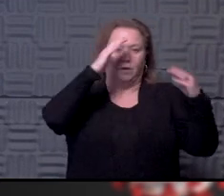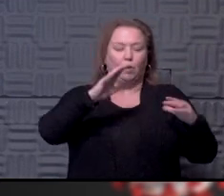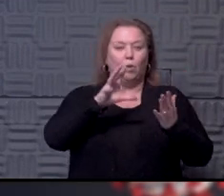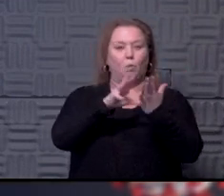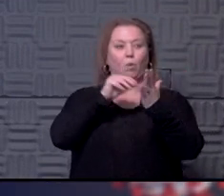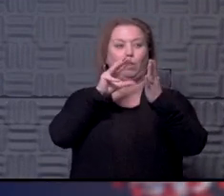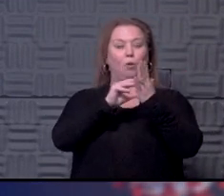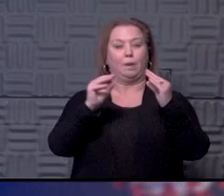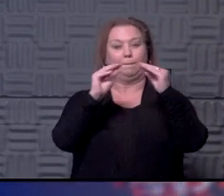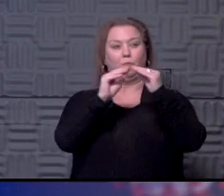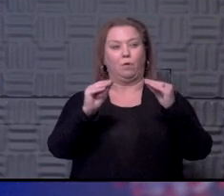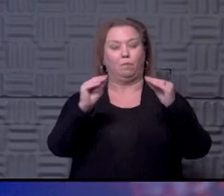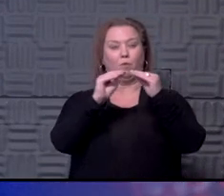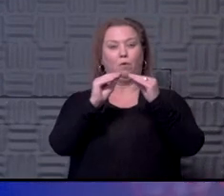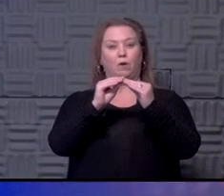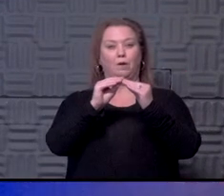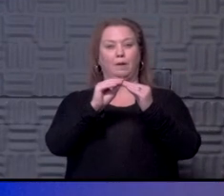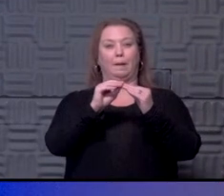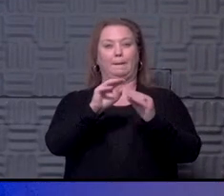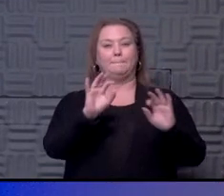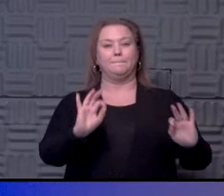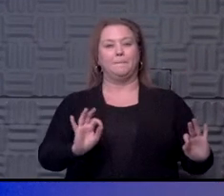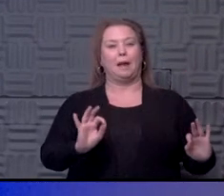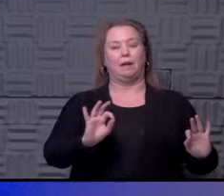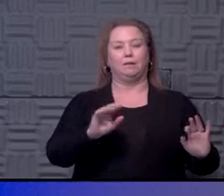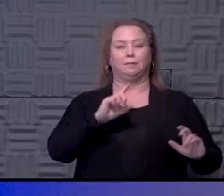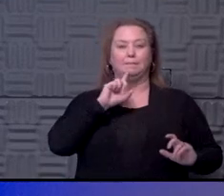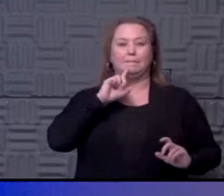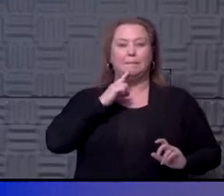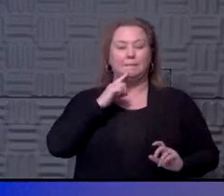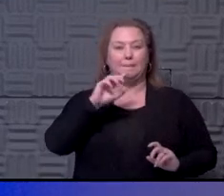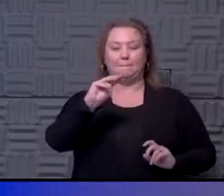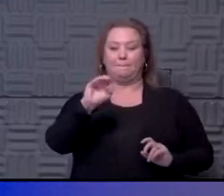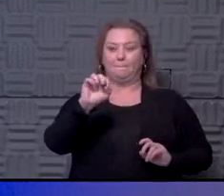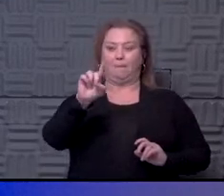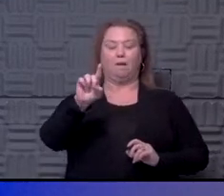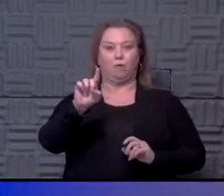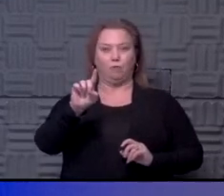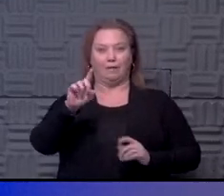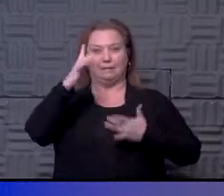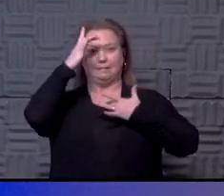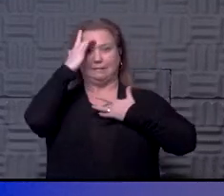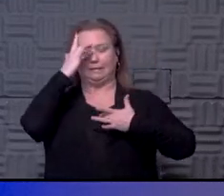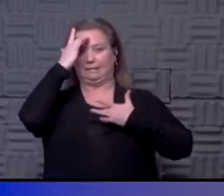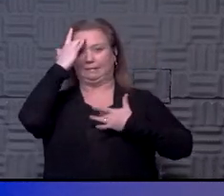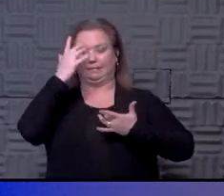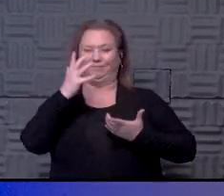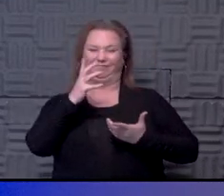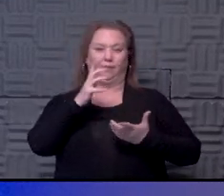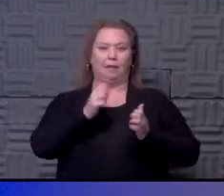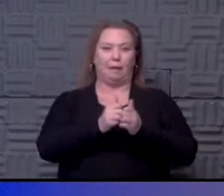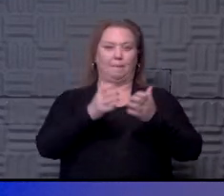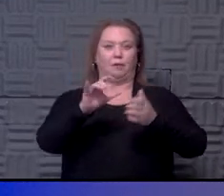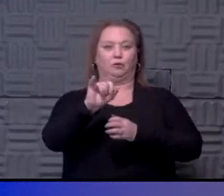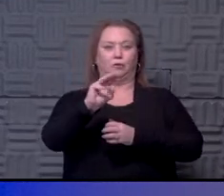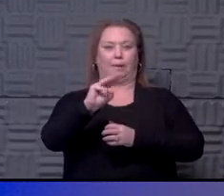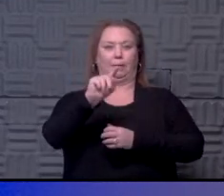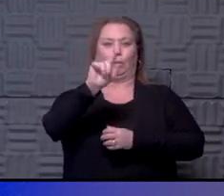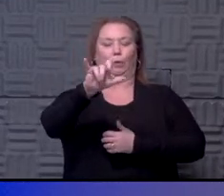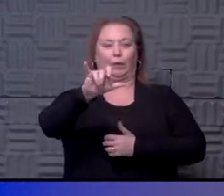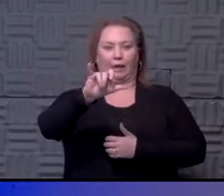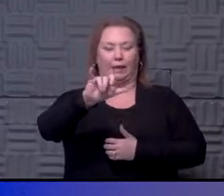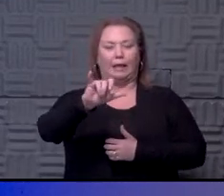more and more is that with cases of mild to moderate disease, you probably don't have as much as immunity.